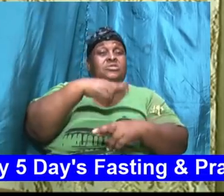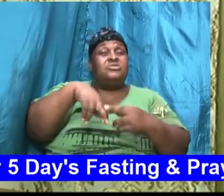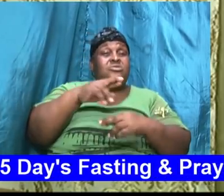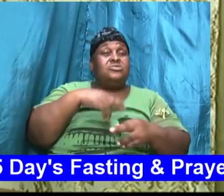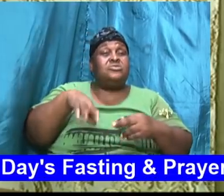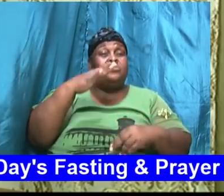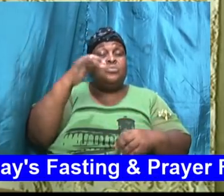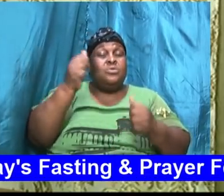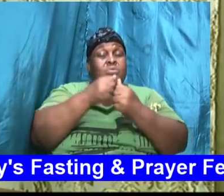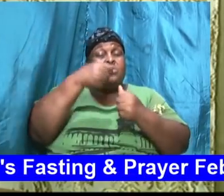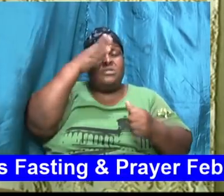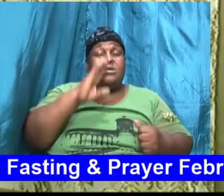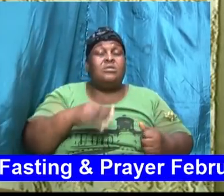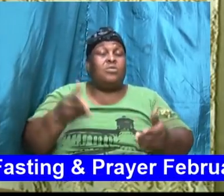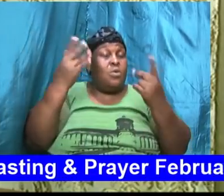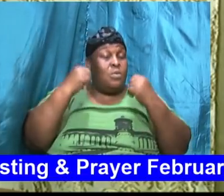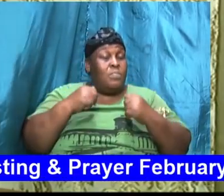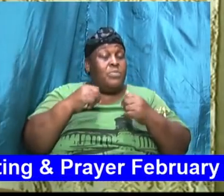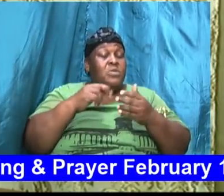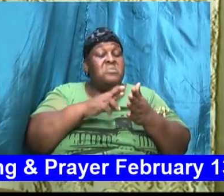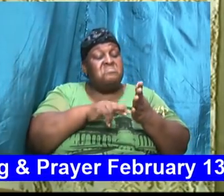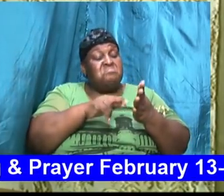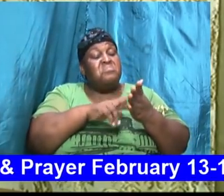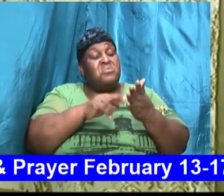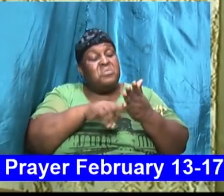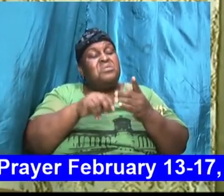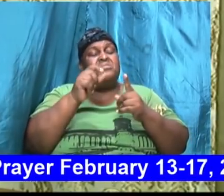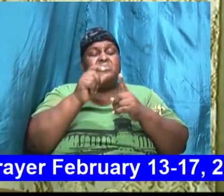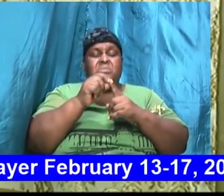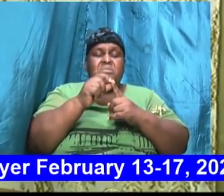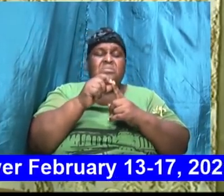the word come by us praying